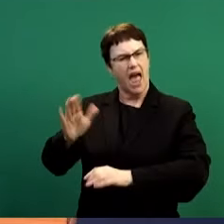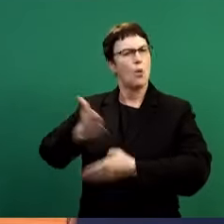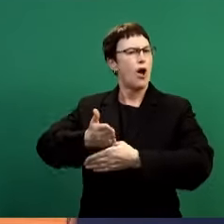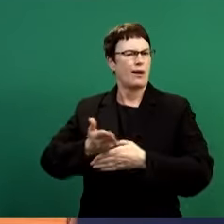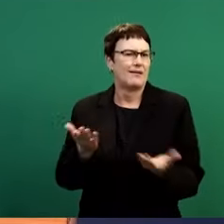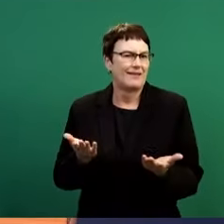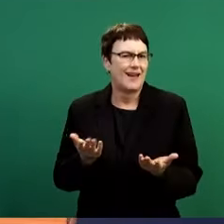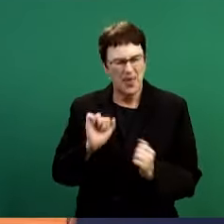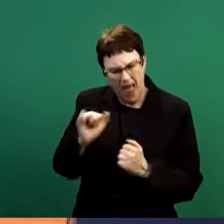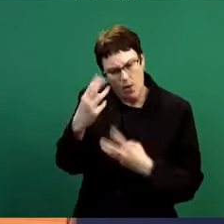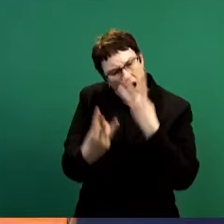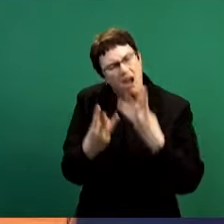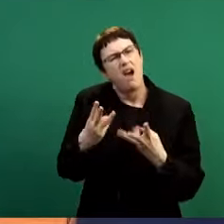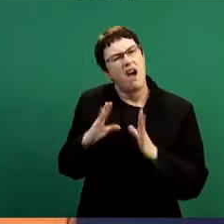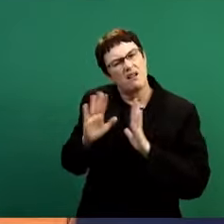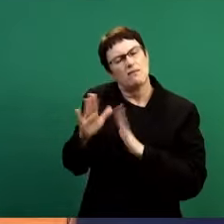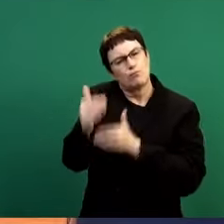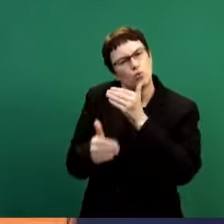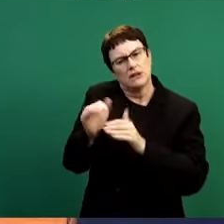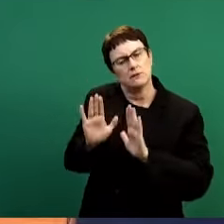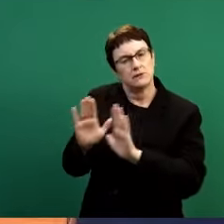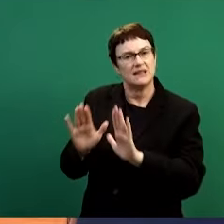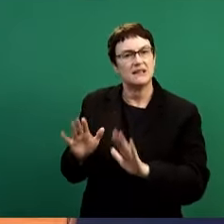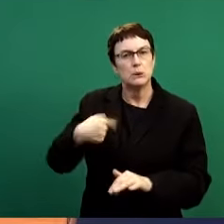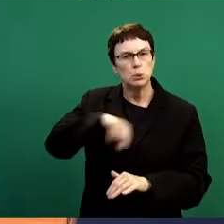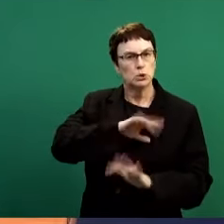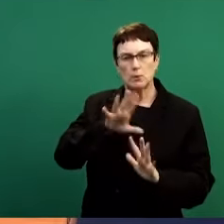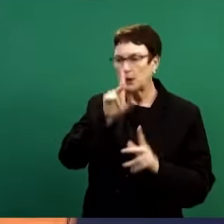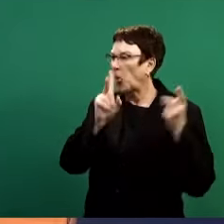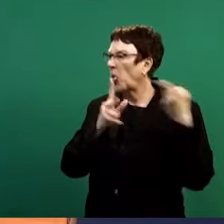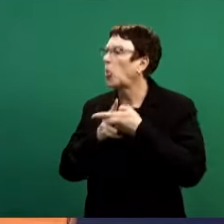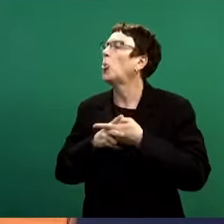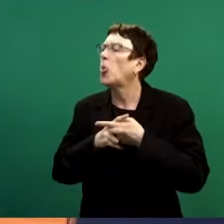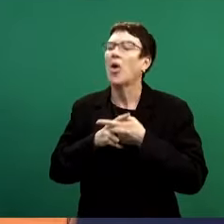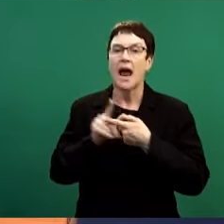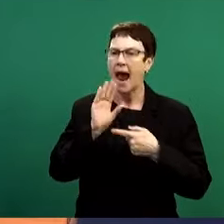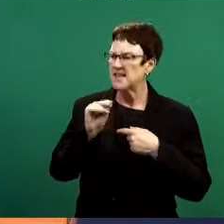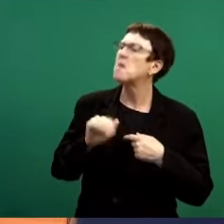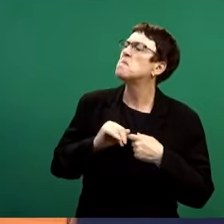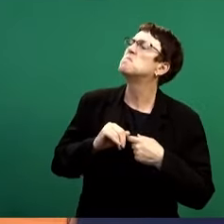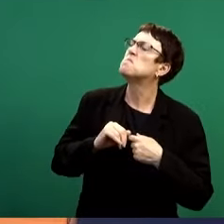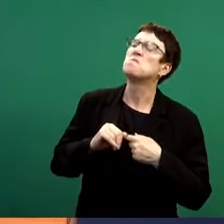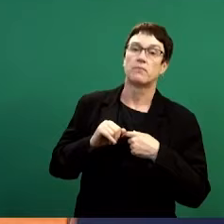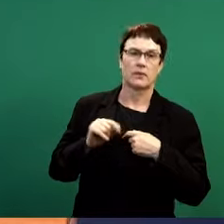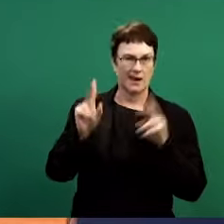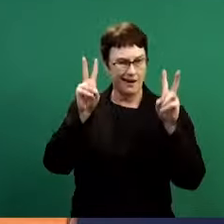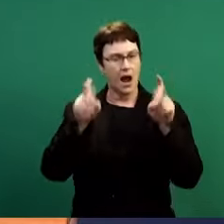follow their processes. And we should not be burdening them with asking for running commentary.